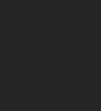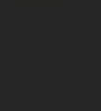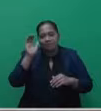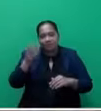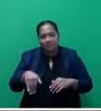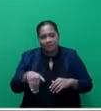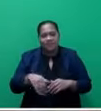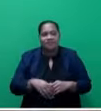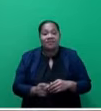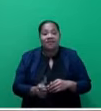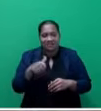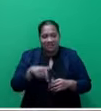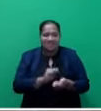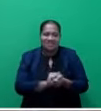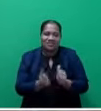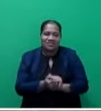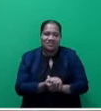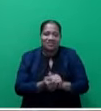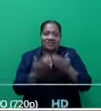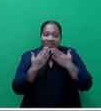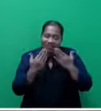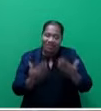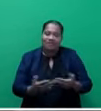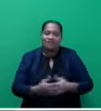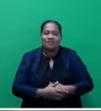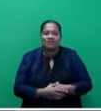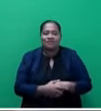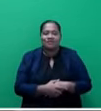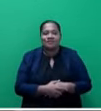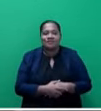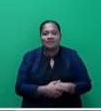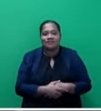after this session, sir. Now I live. Thank